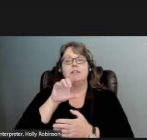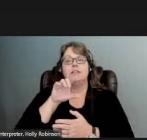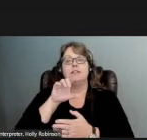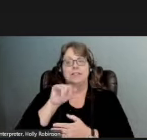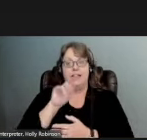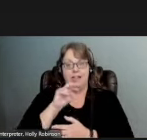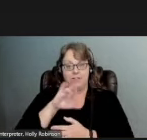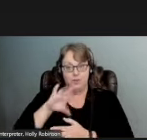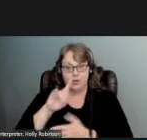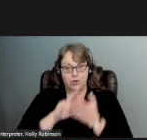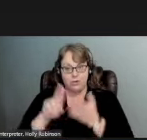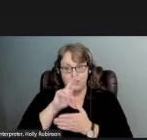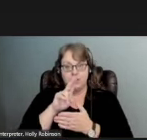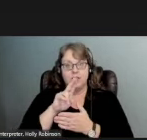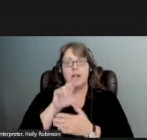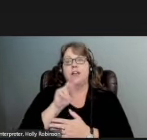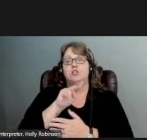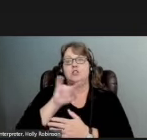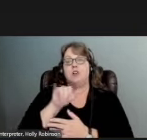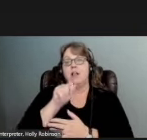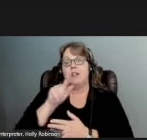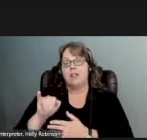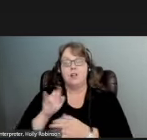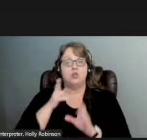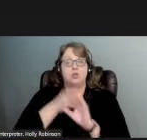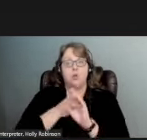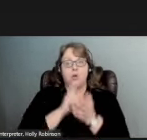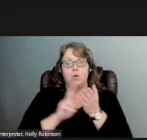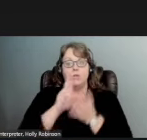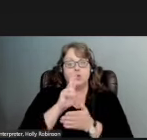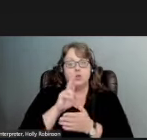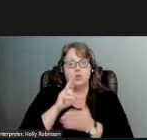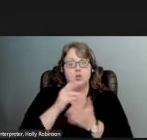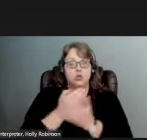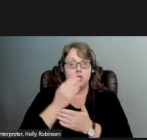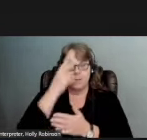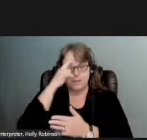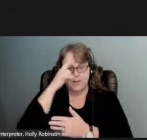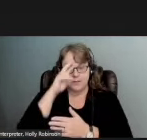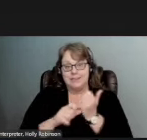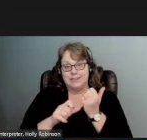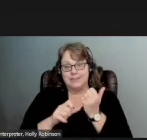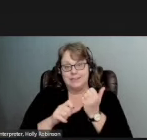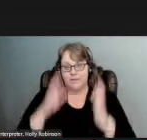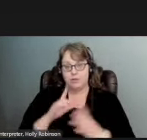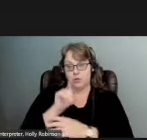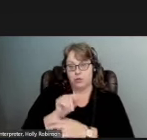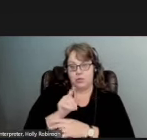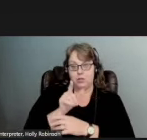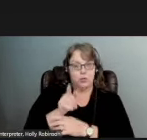Anjali will be joining University of New Mexico as an assistant professor in 2021.